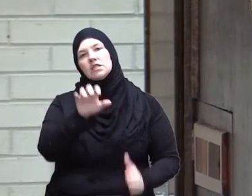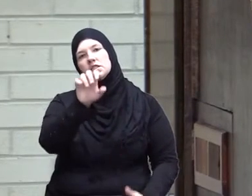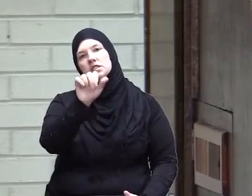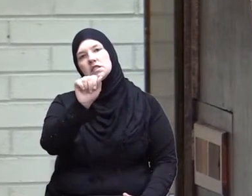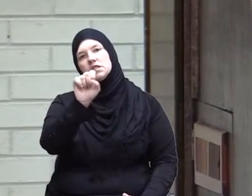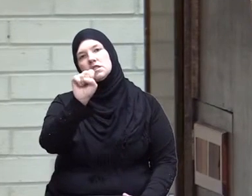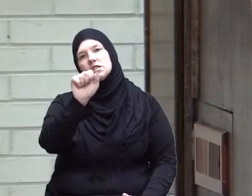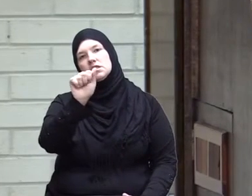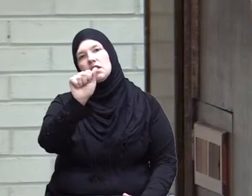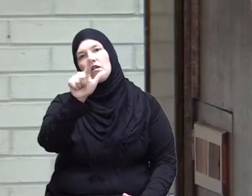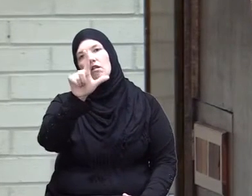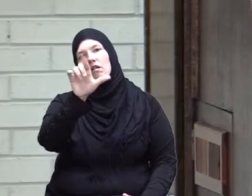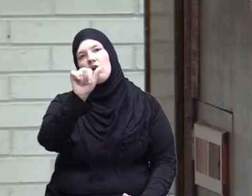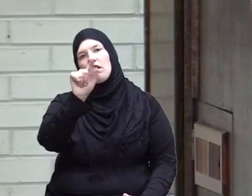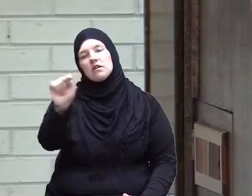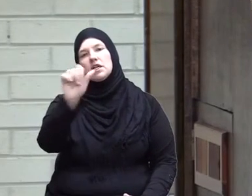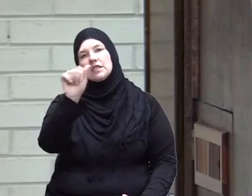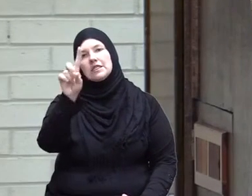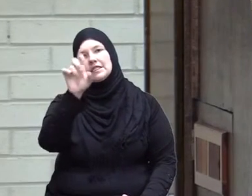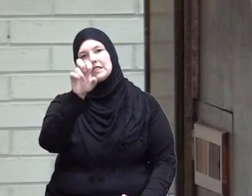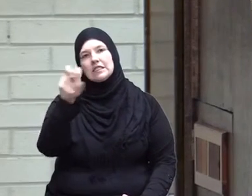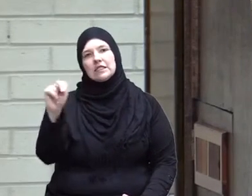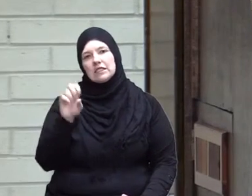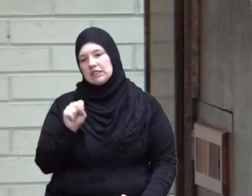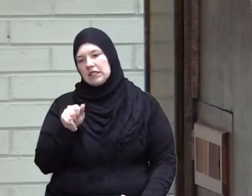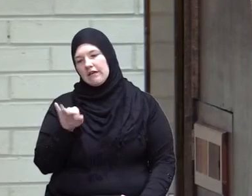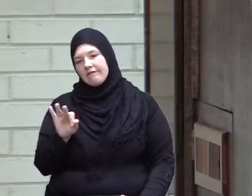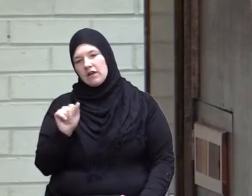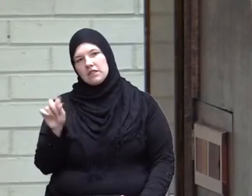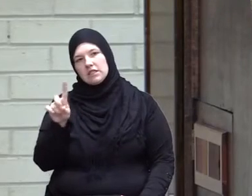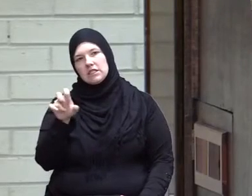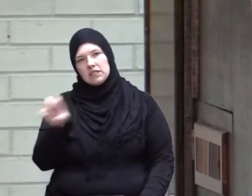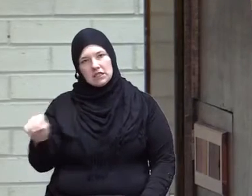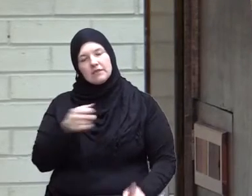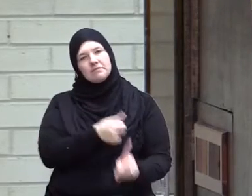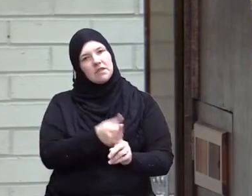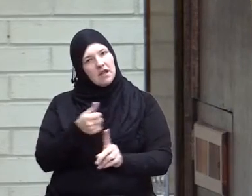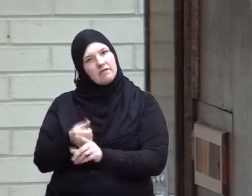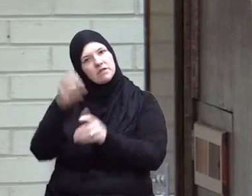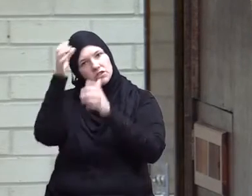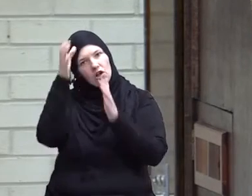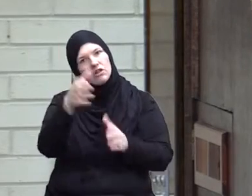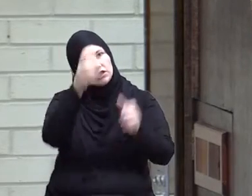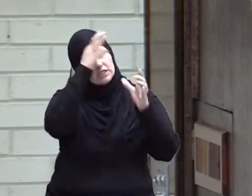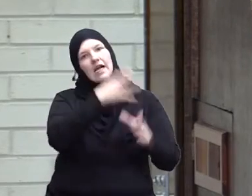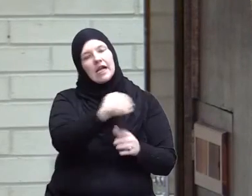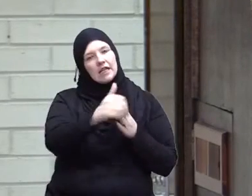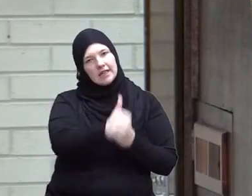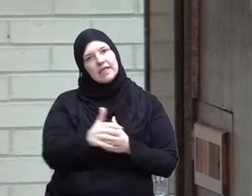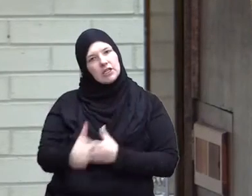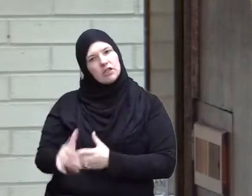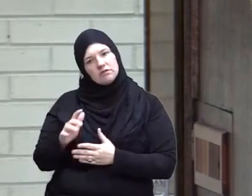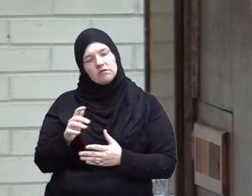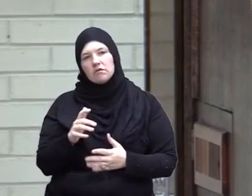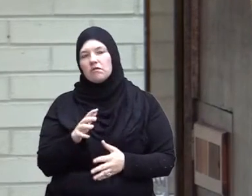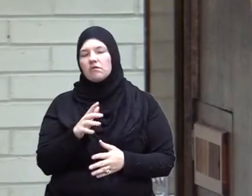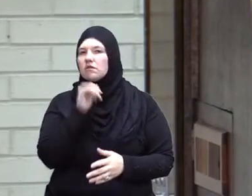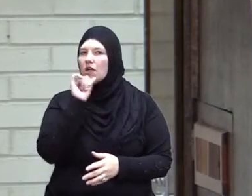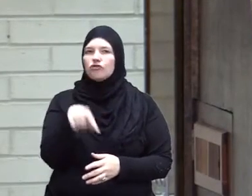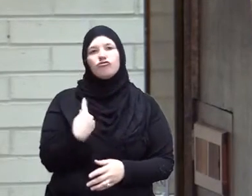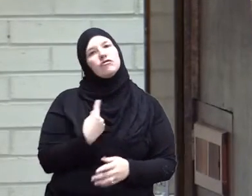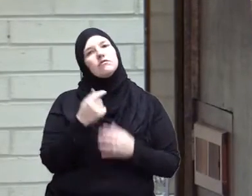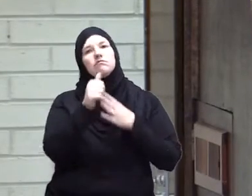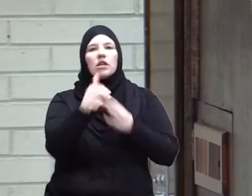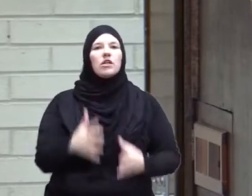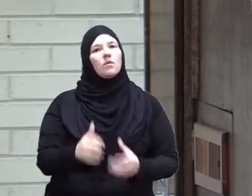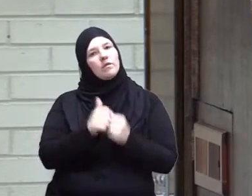surrounded with scholars Saif al-Din Qutuz himself was a scholar and he was a leader as well and he was surrounded by